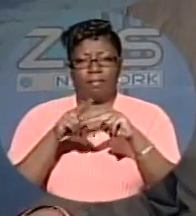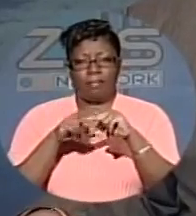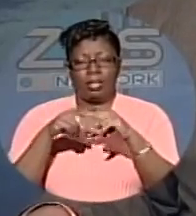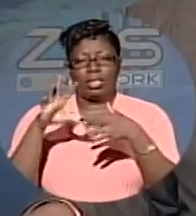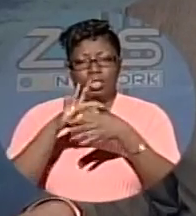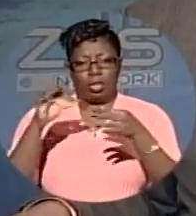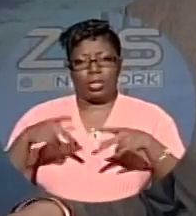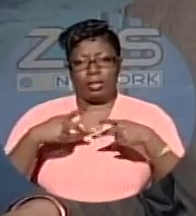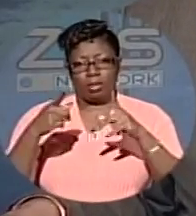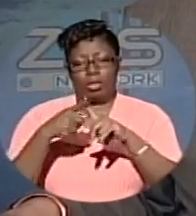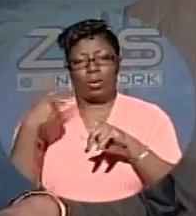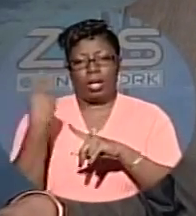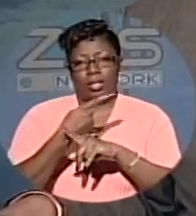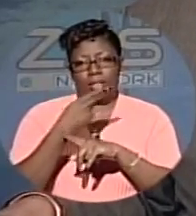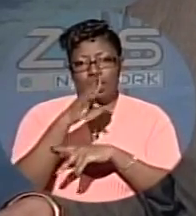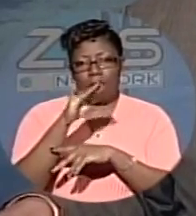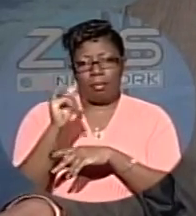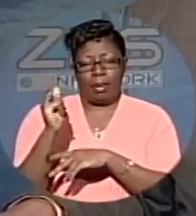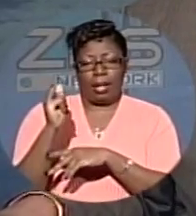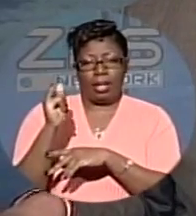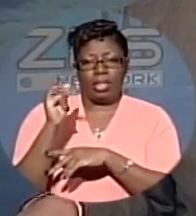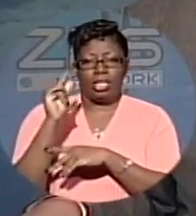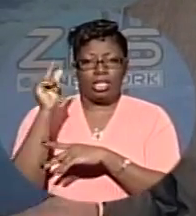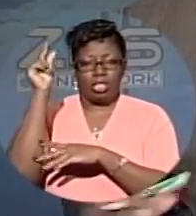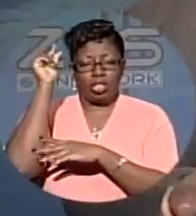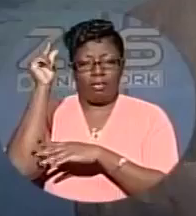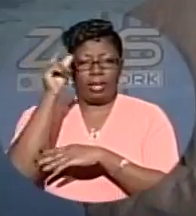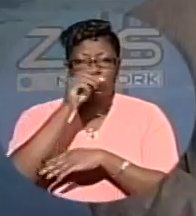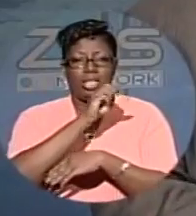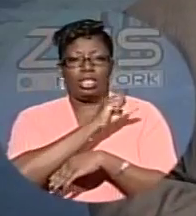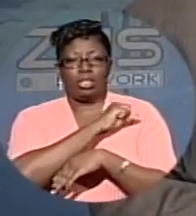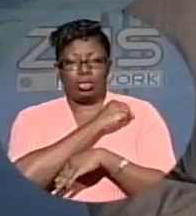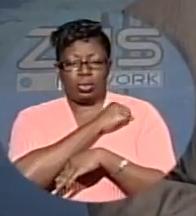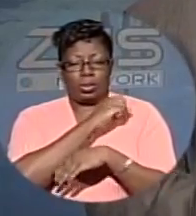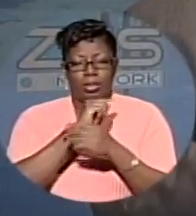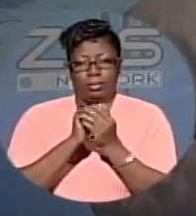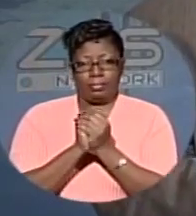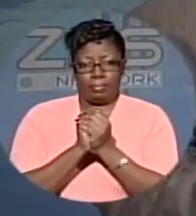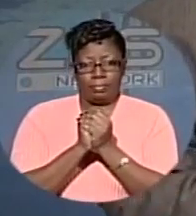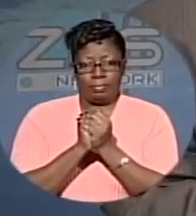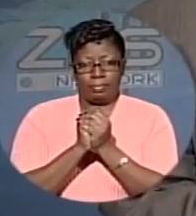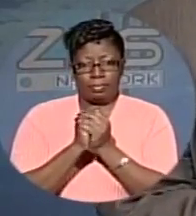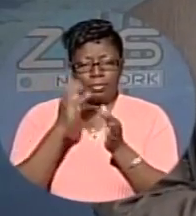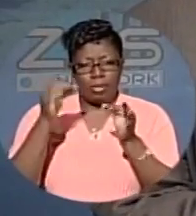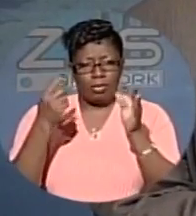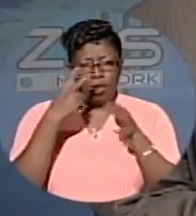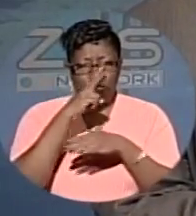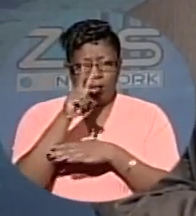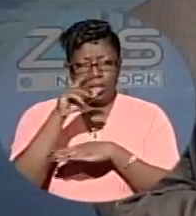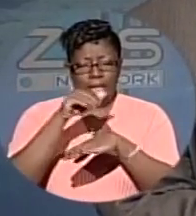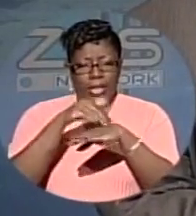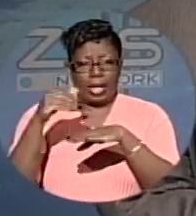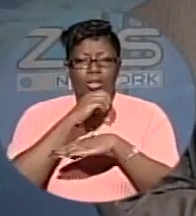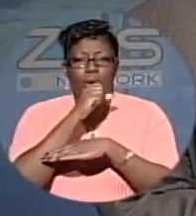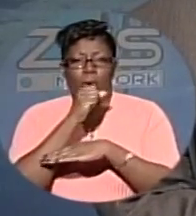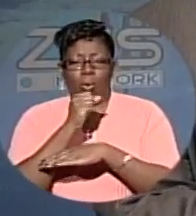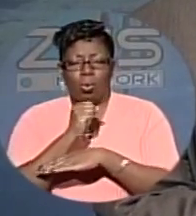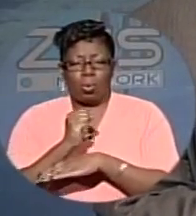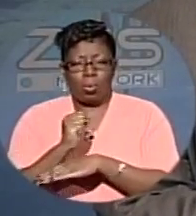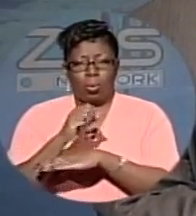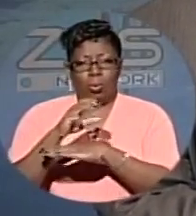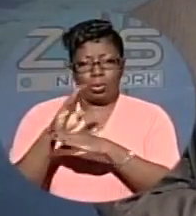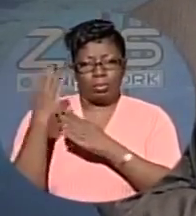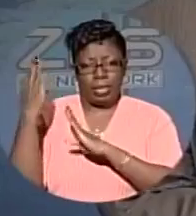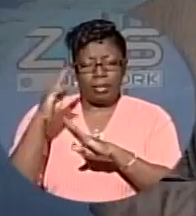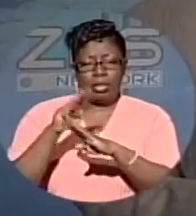story was provided by our iReporter today, Giovanni Stewart, using his iPad. Well, if you're looking for some of the old Bahamian music, but with a